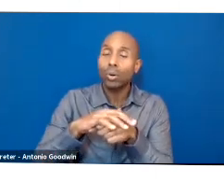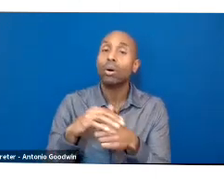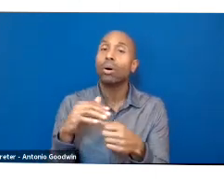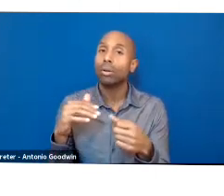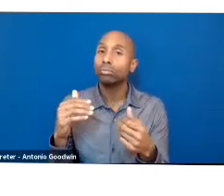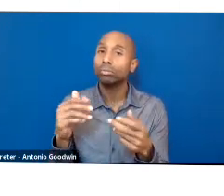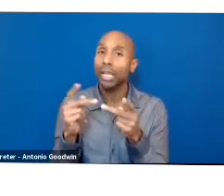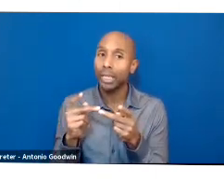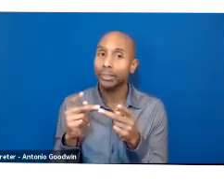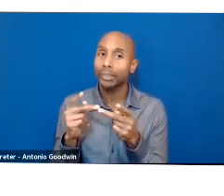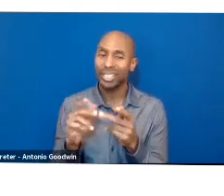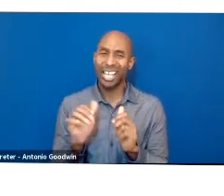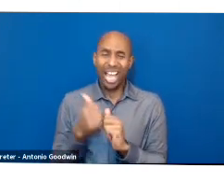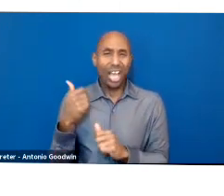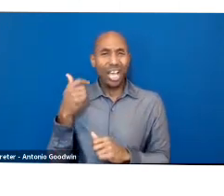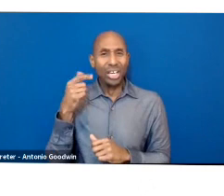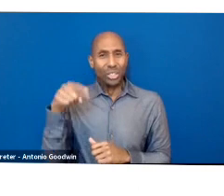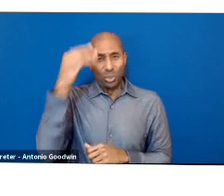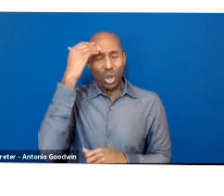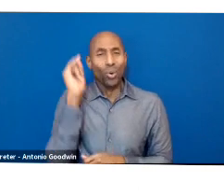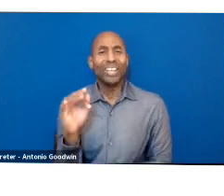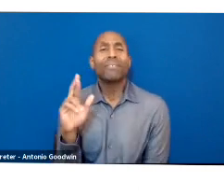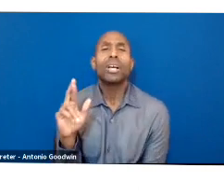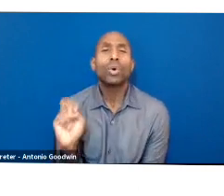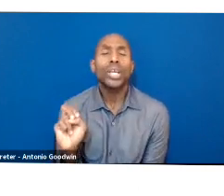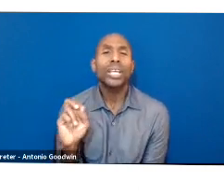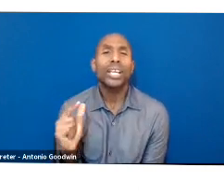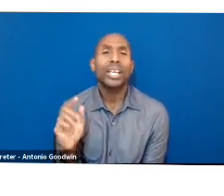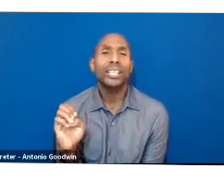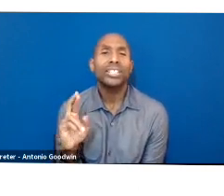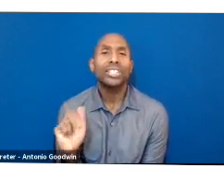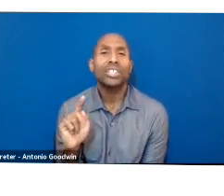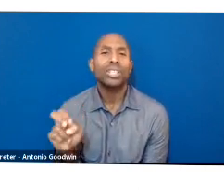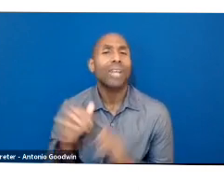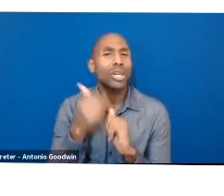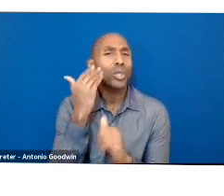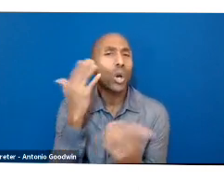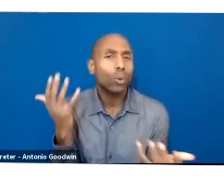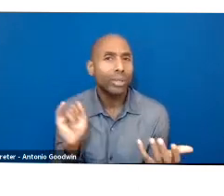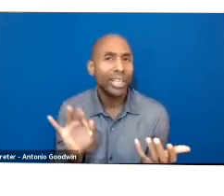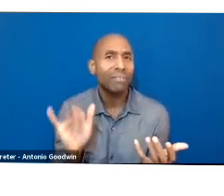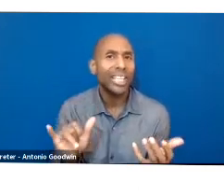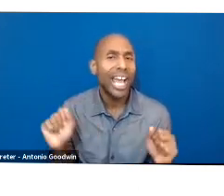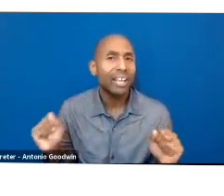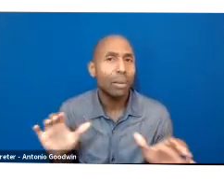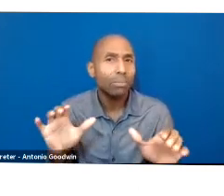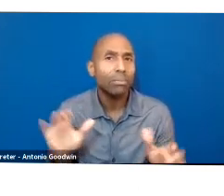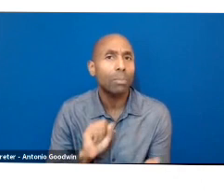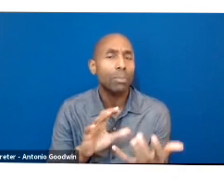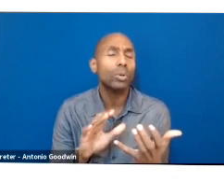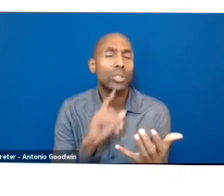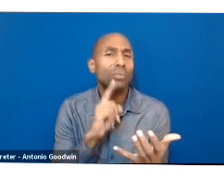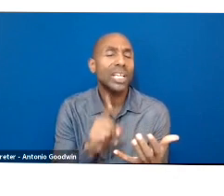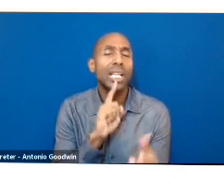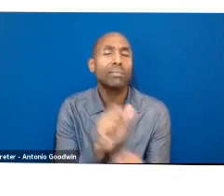lot of times, regenerative, sustainability, those are words now that are thrown around. All kinds of brands and designers